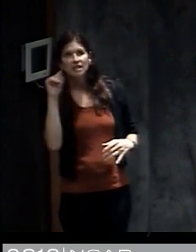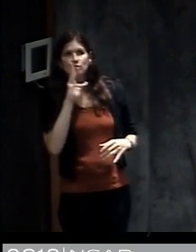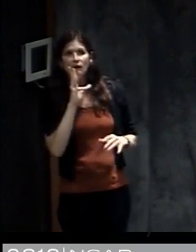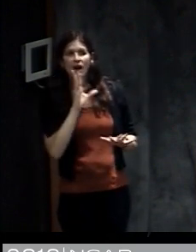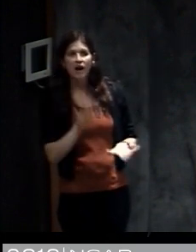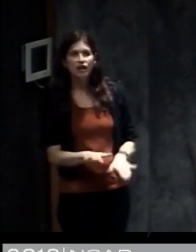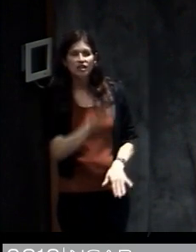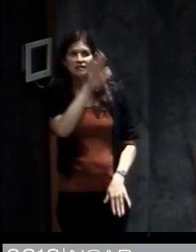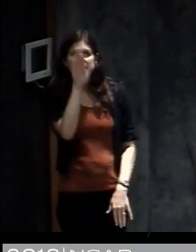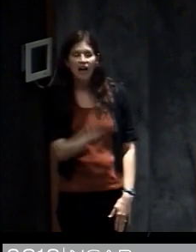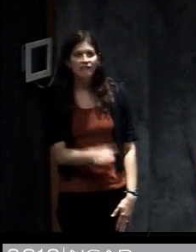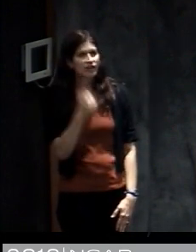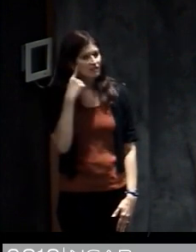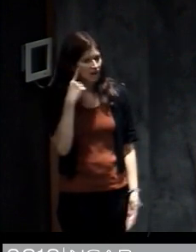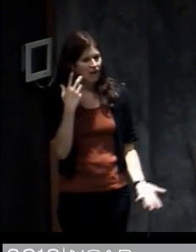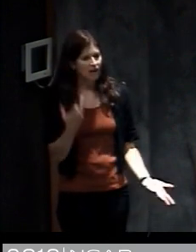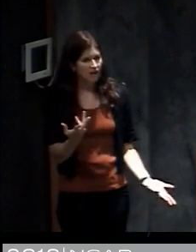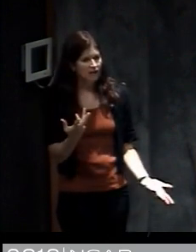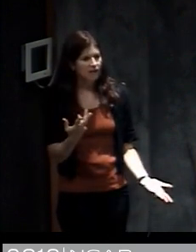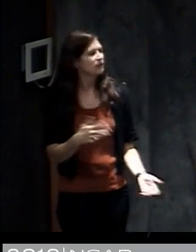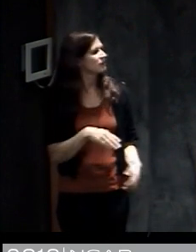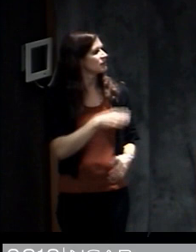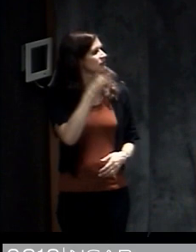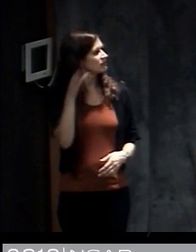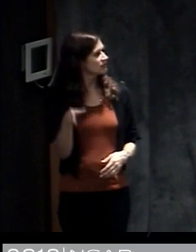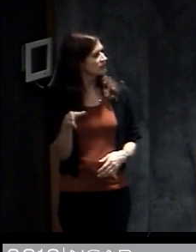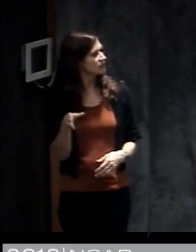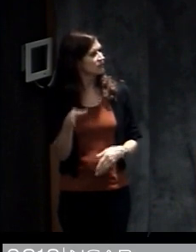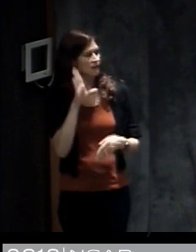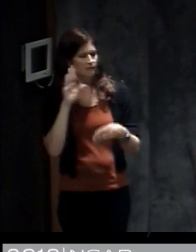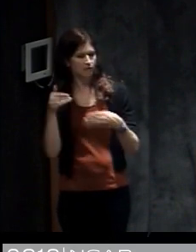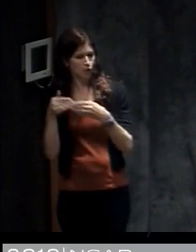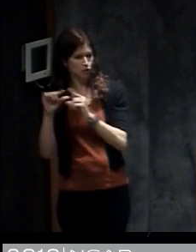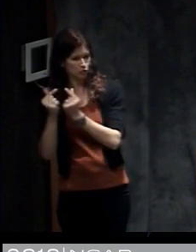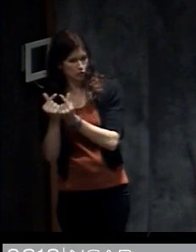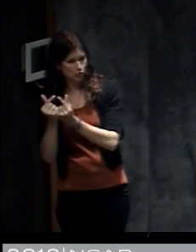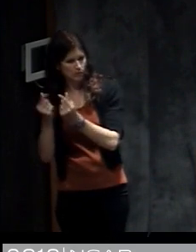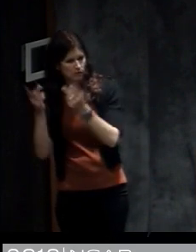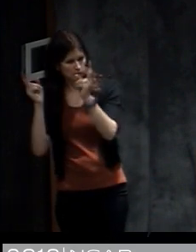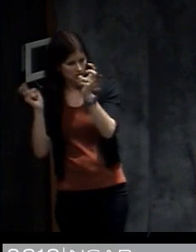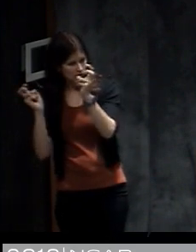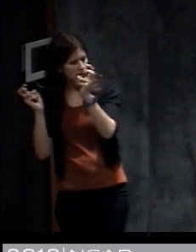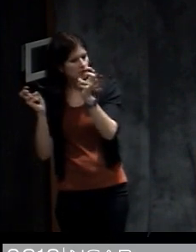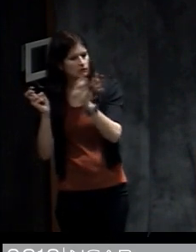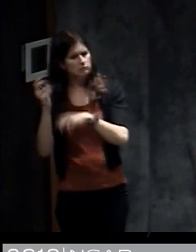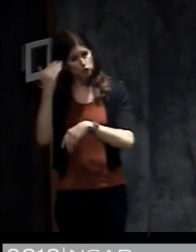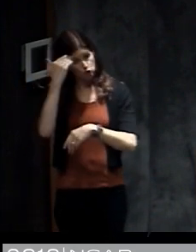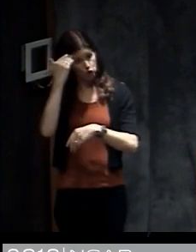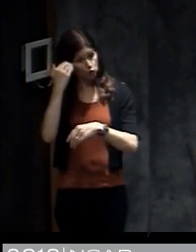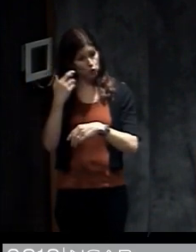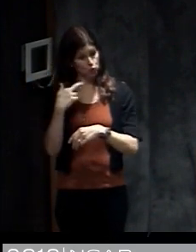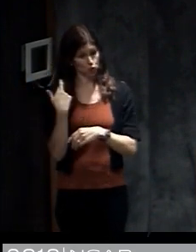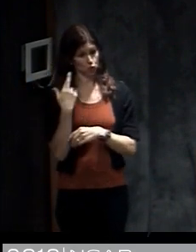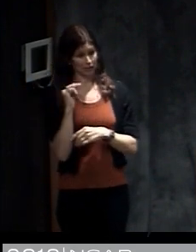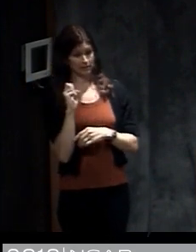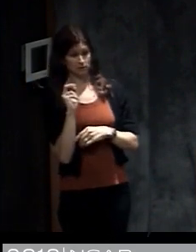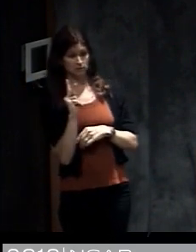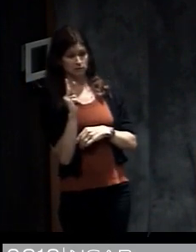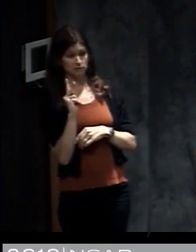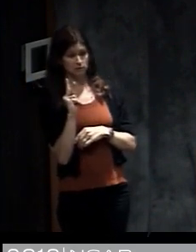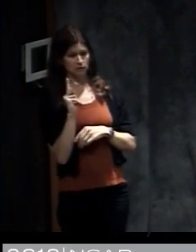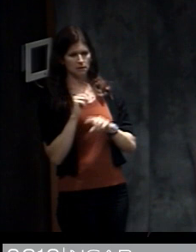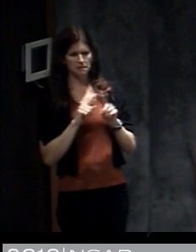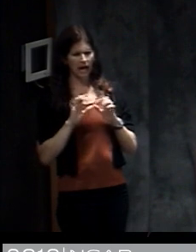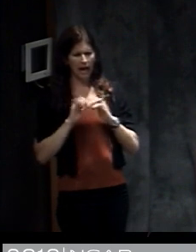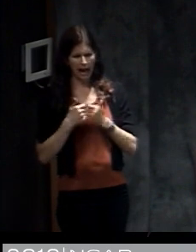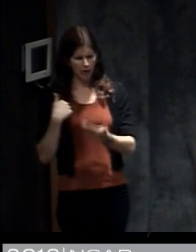never dreamed of seven feet of water. This is an example from a focus group talking about storm surge. We knew about the risk in our neighborhood, but the way it came in